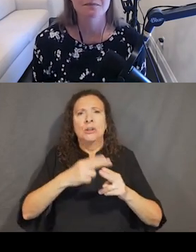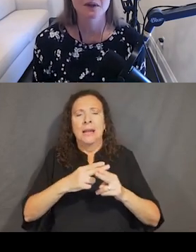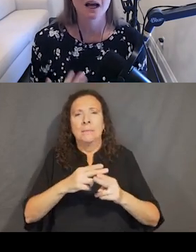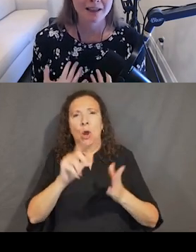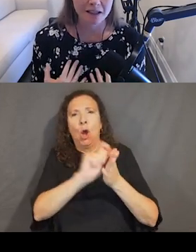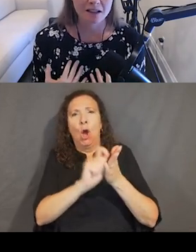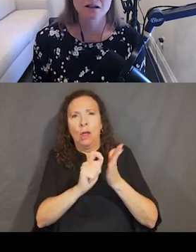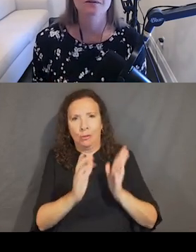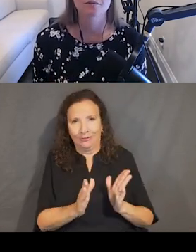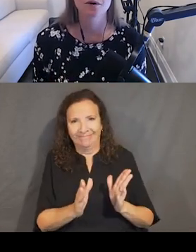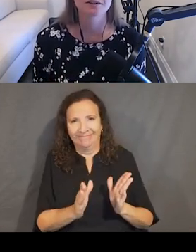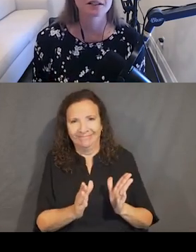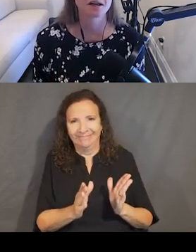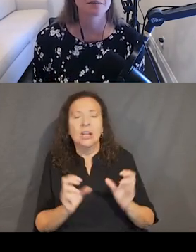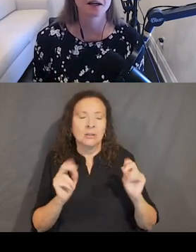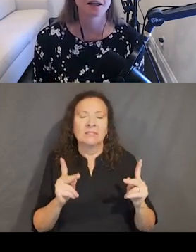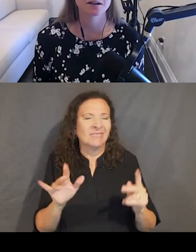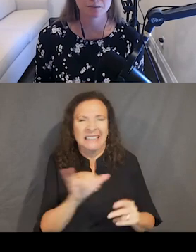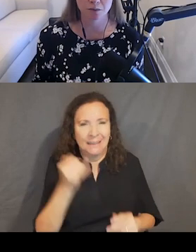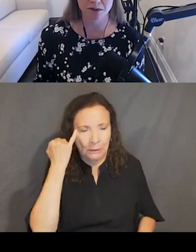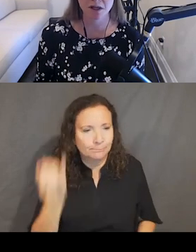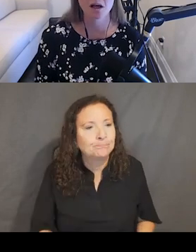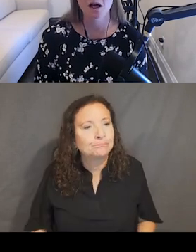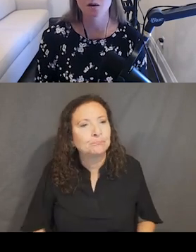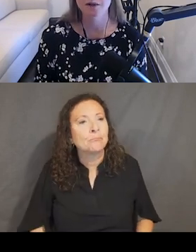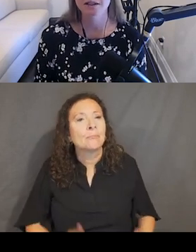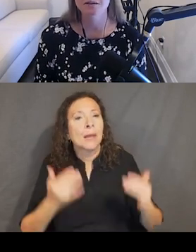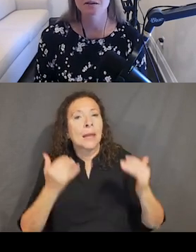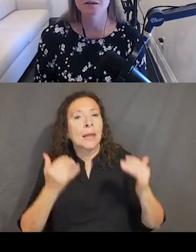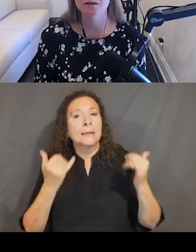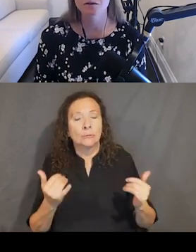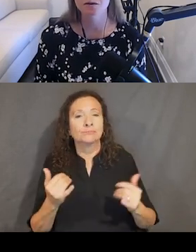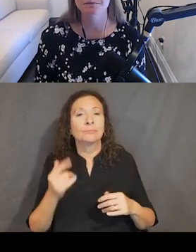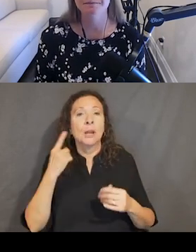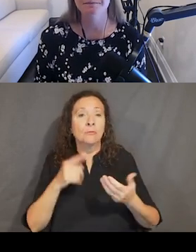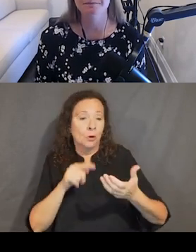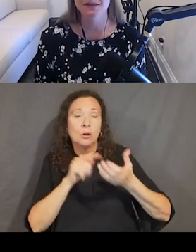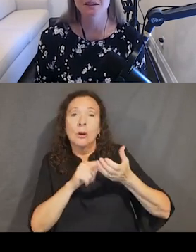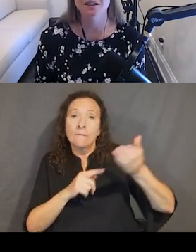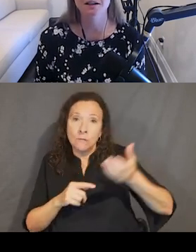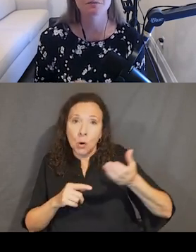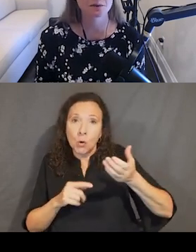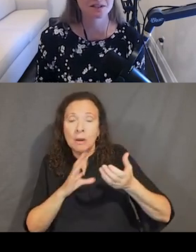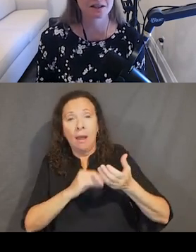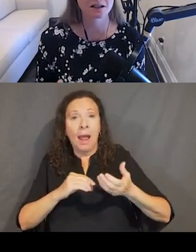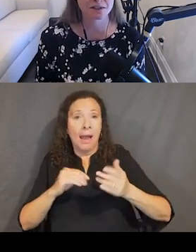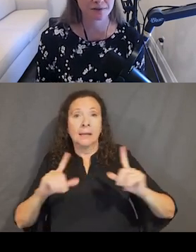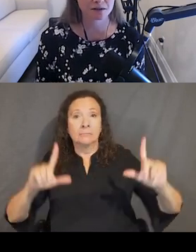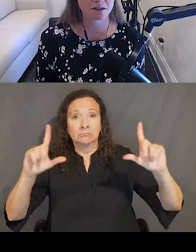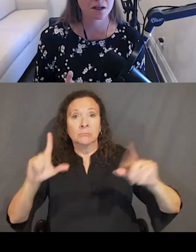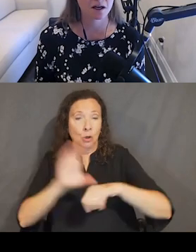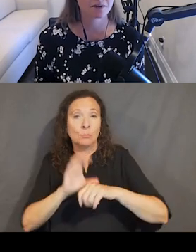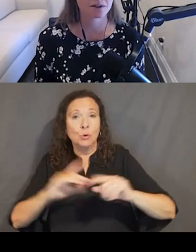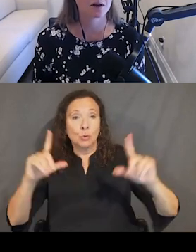So I think for both desktop and mobile, we need to design the minimum states of